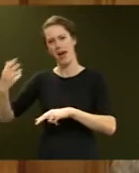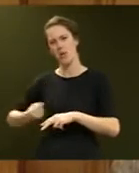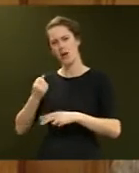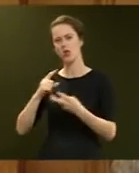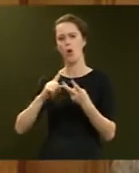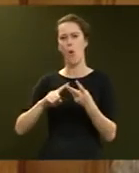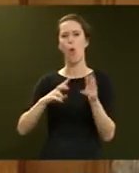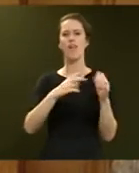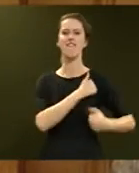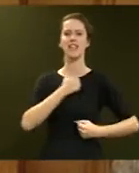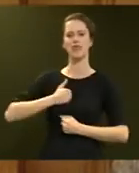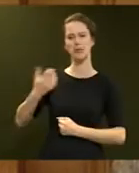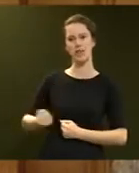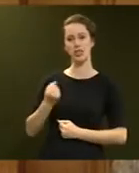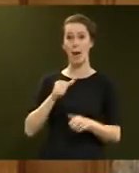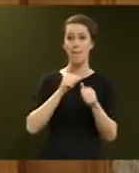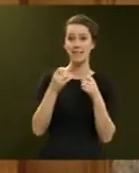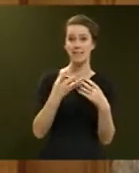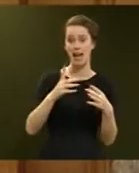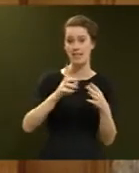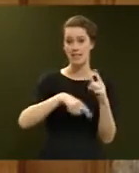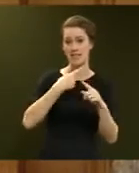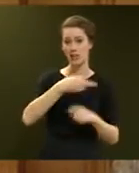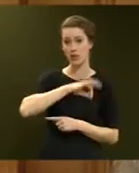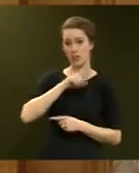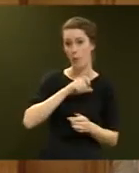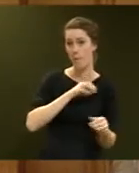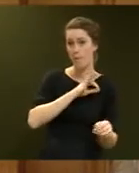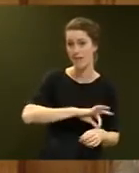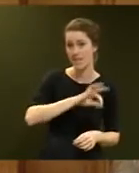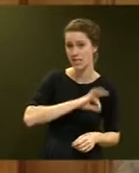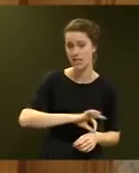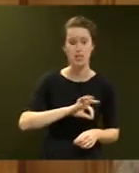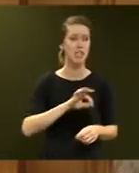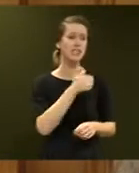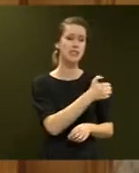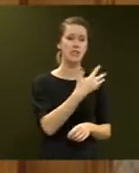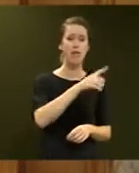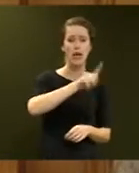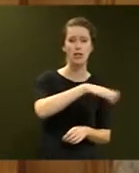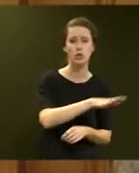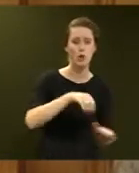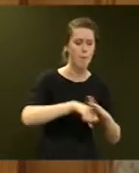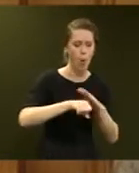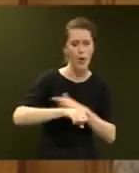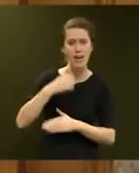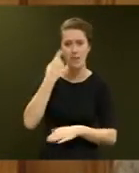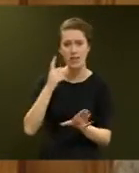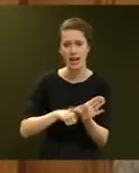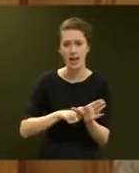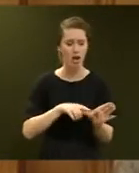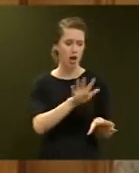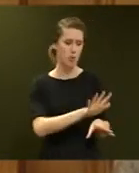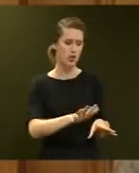veterans pension. Best Start tax credits are expected to also benefit 65,000 children born each year of which